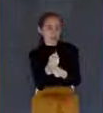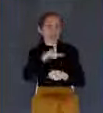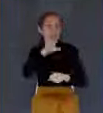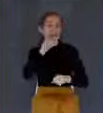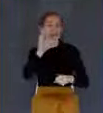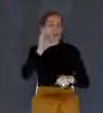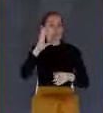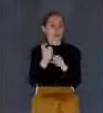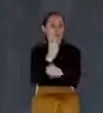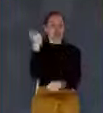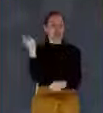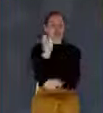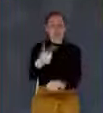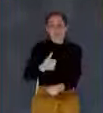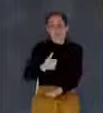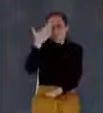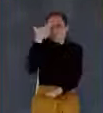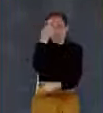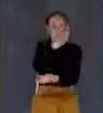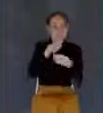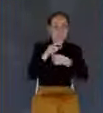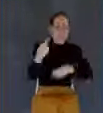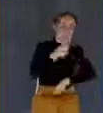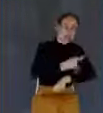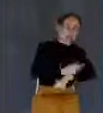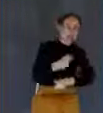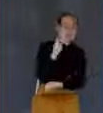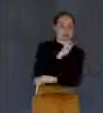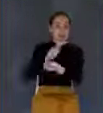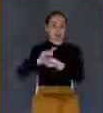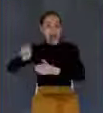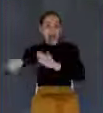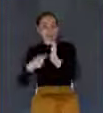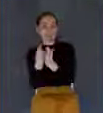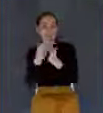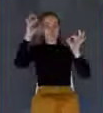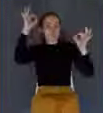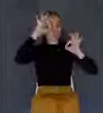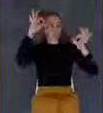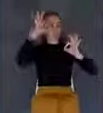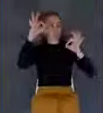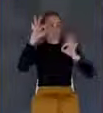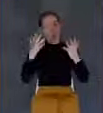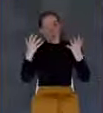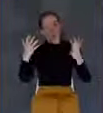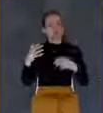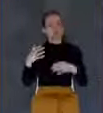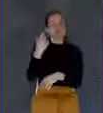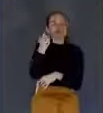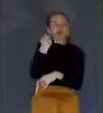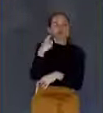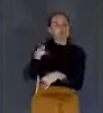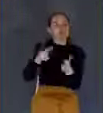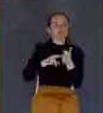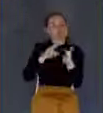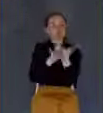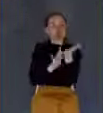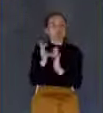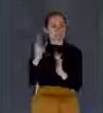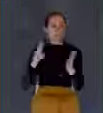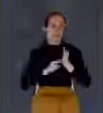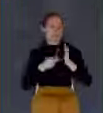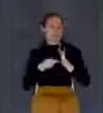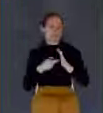the precise hour when that's going to happen. And so we can understand what Jesus is saying here when he says this.